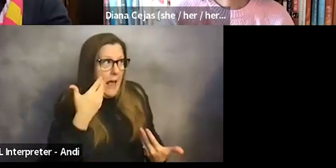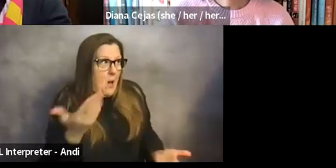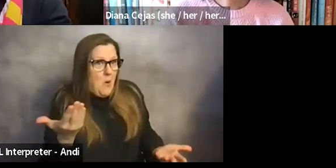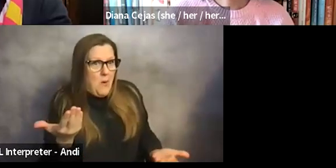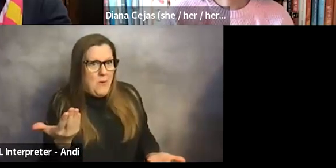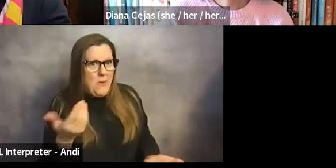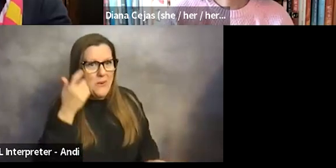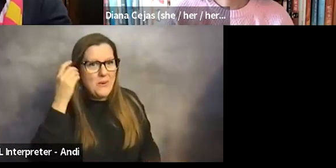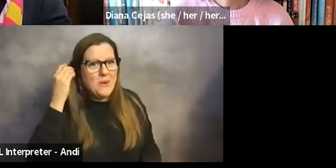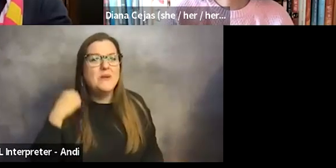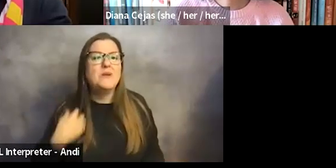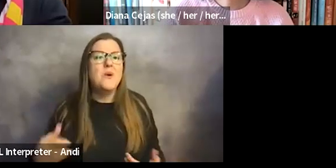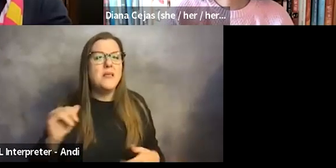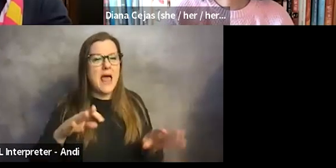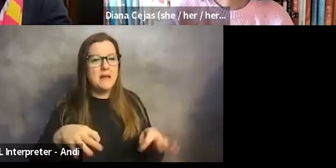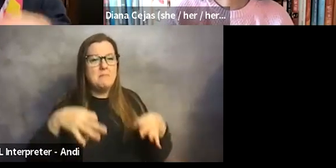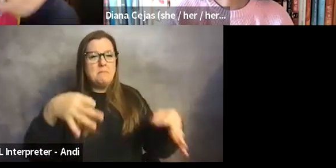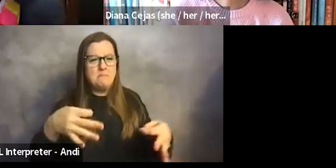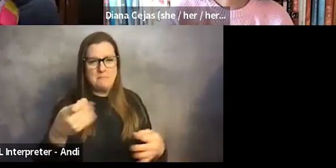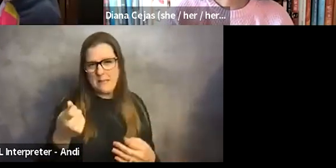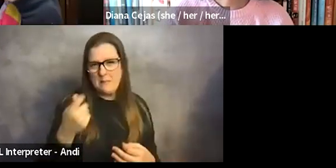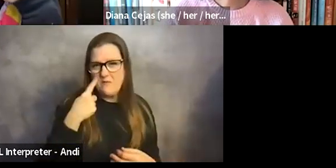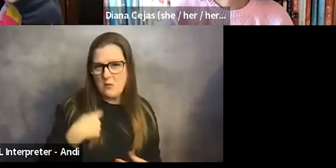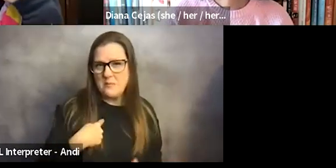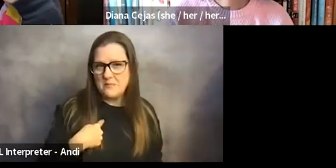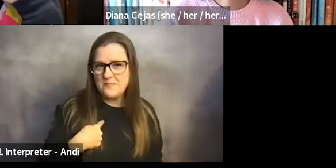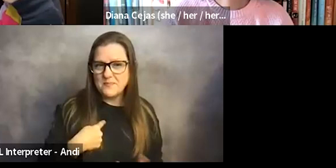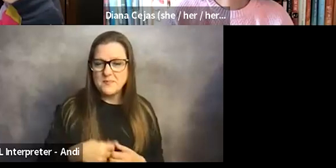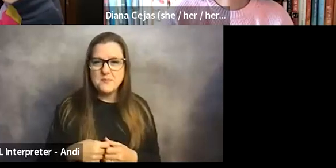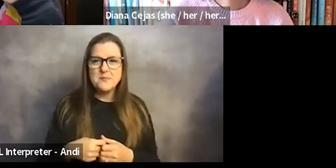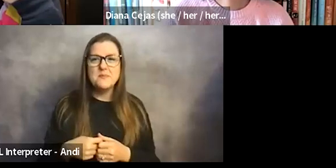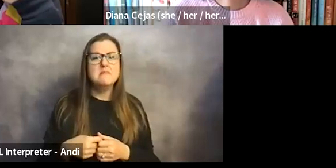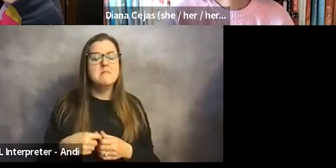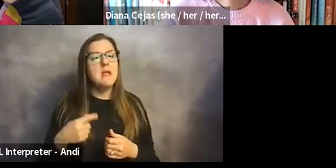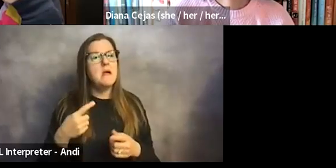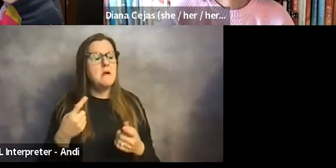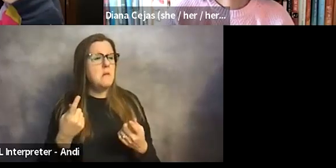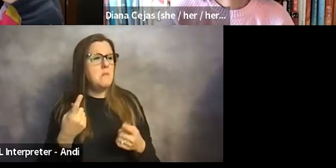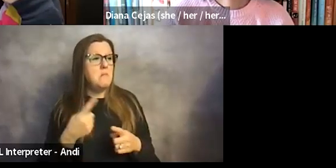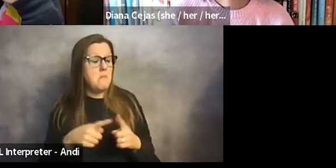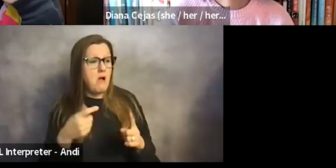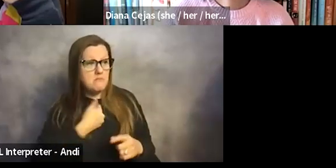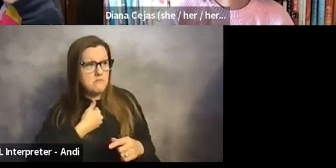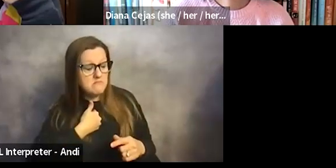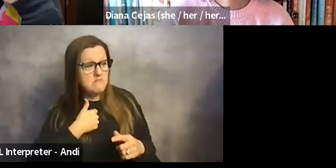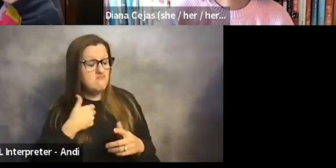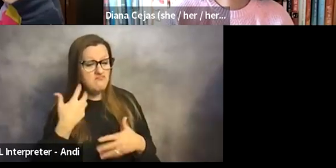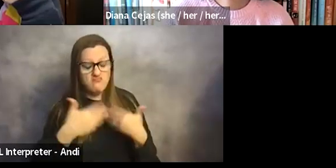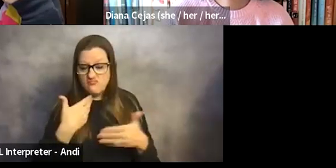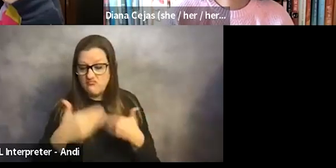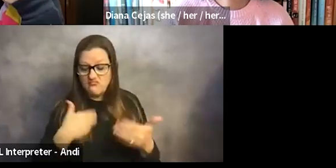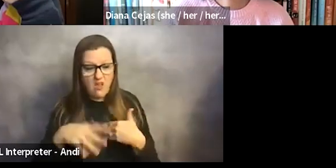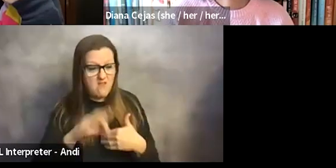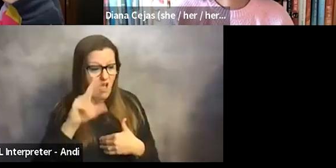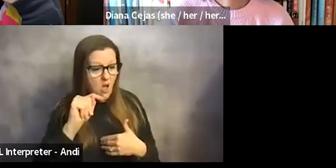so that delayed some things as well. But I've just come to find out that, you know, you don't have to